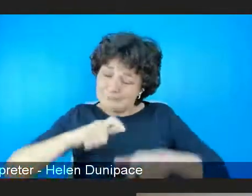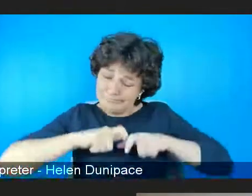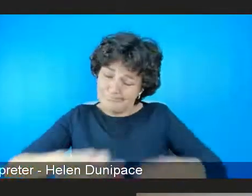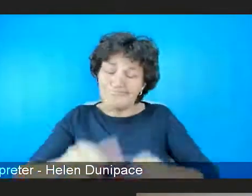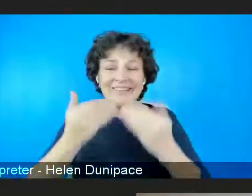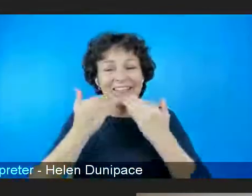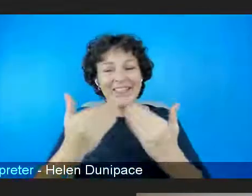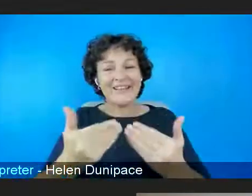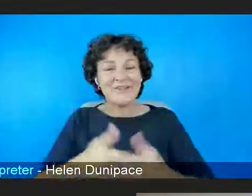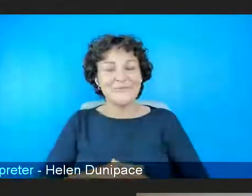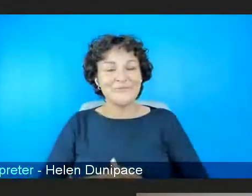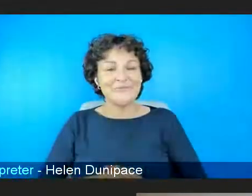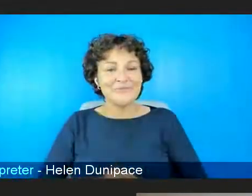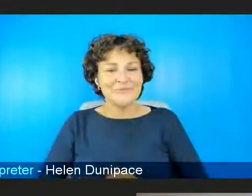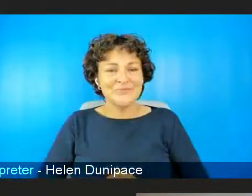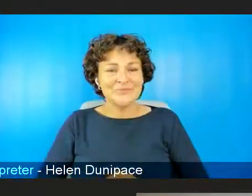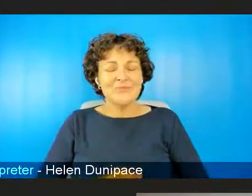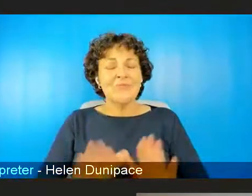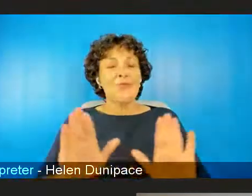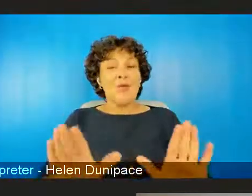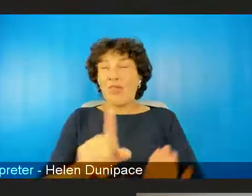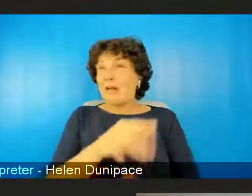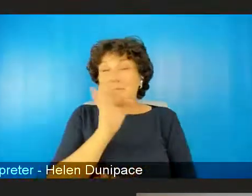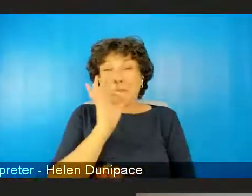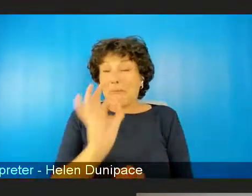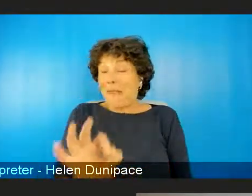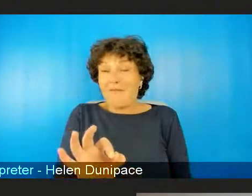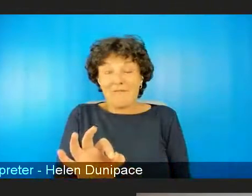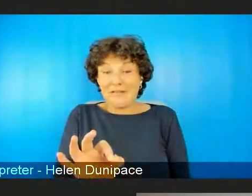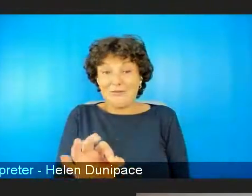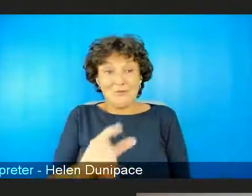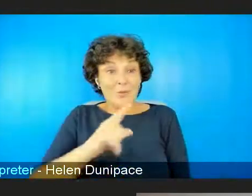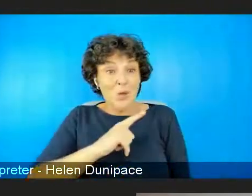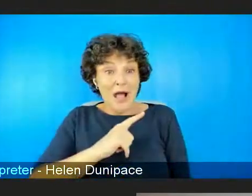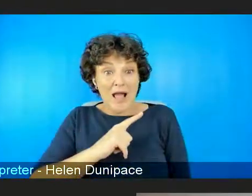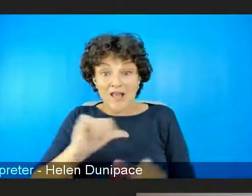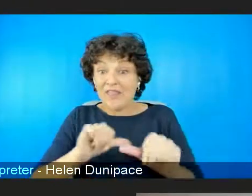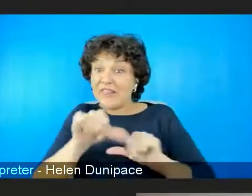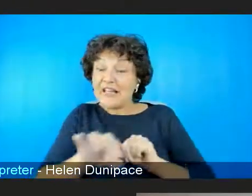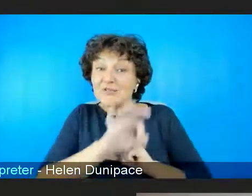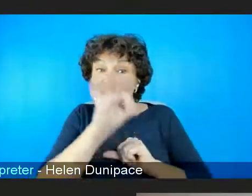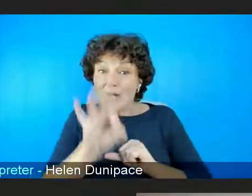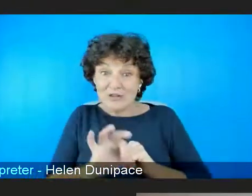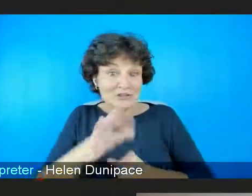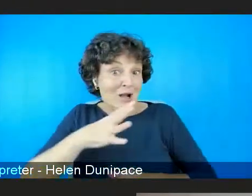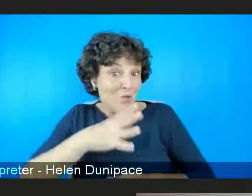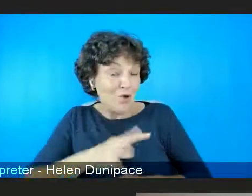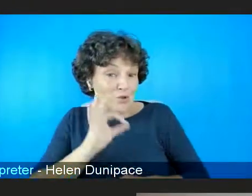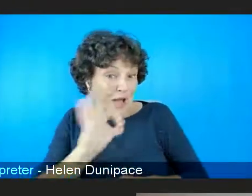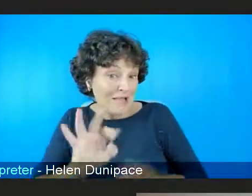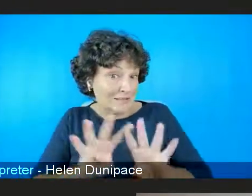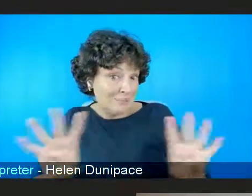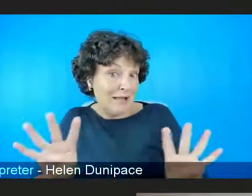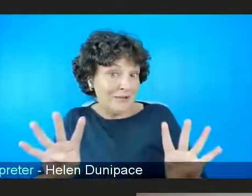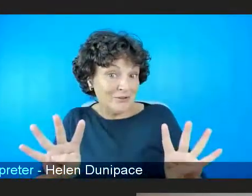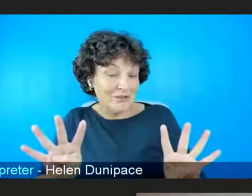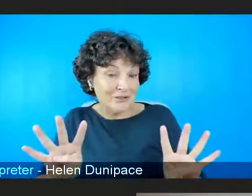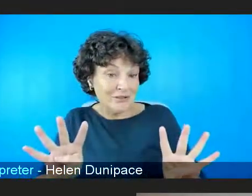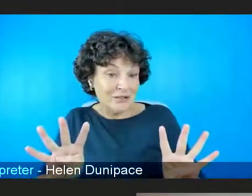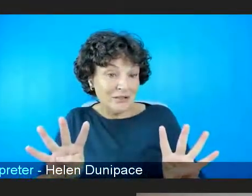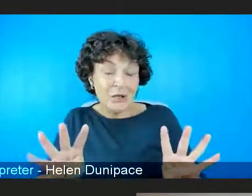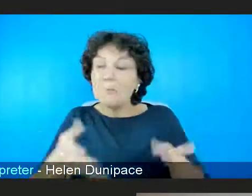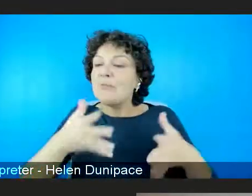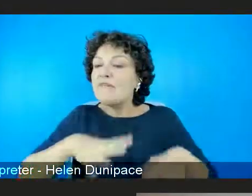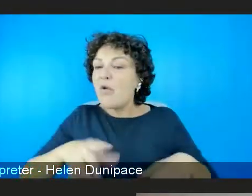Thank you, Davey. That leads me on to the next question, which I would like to ask the panellists before opening up to